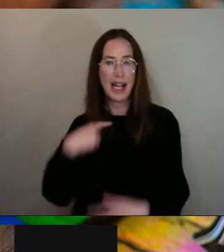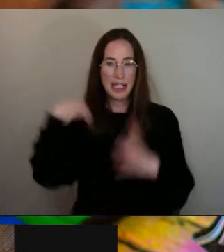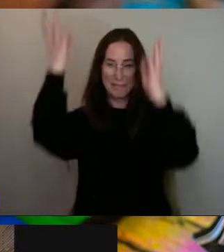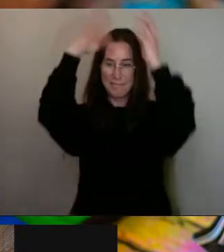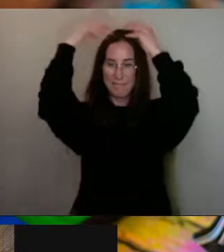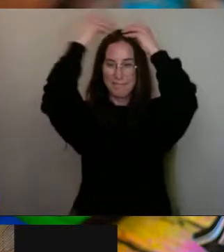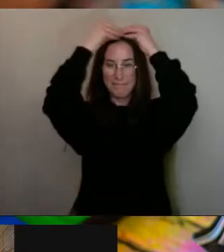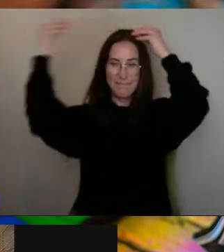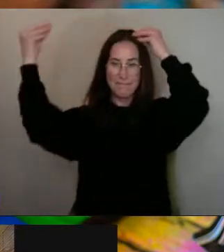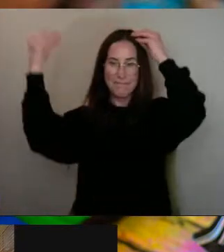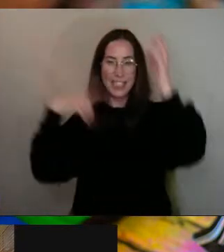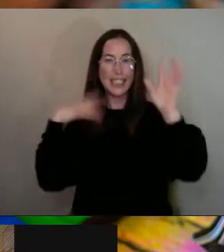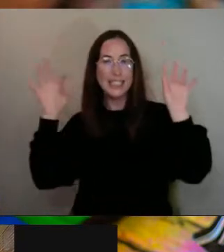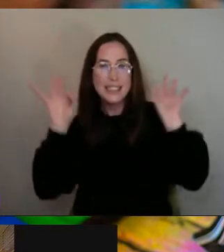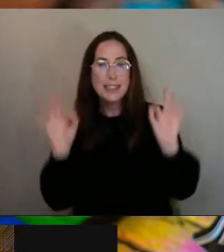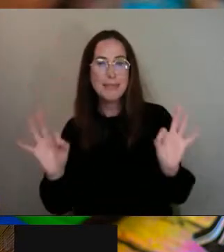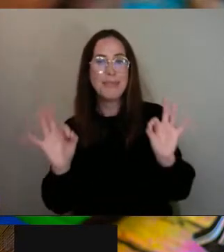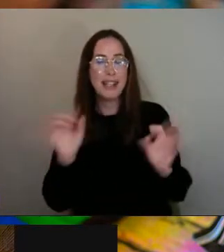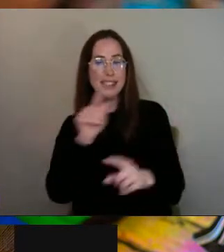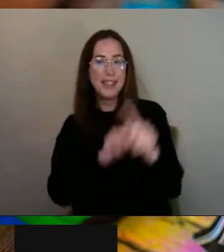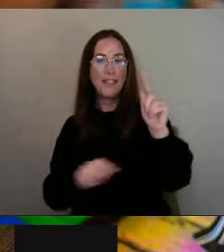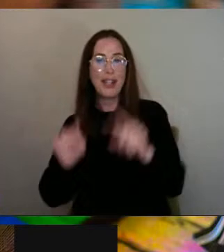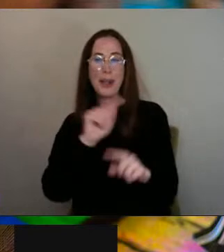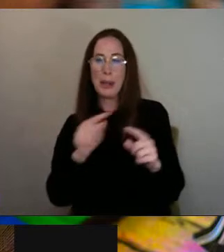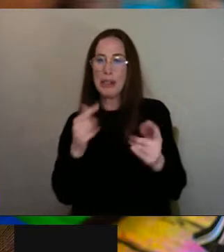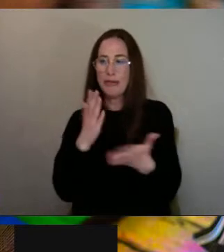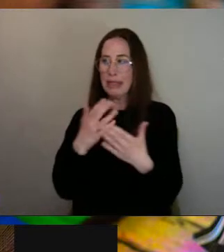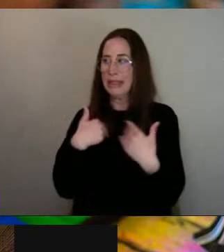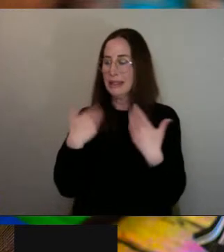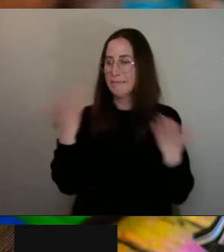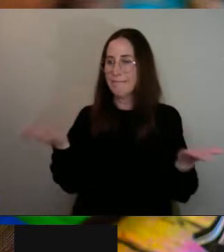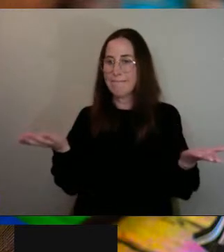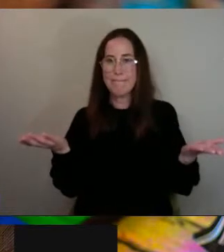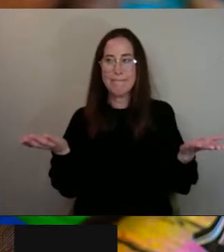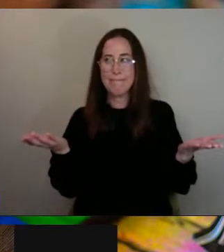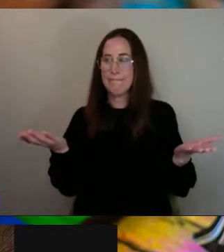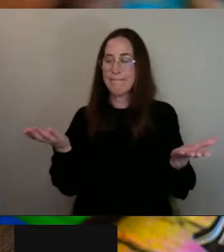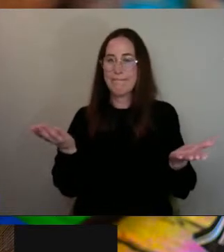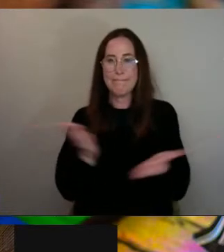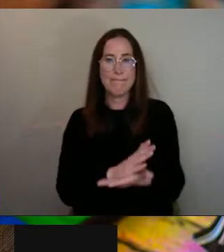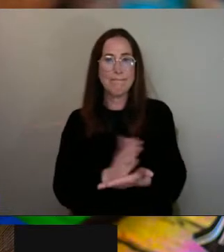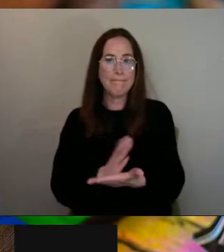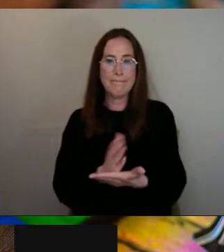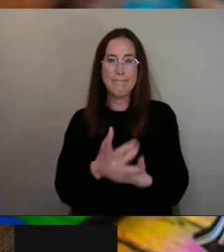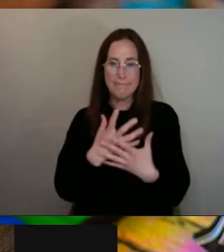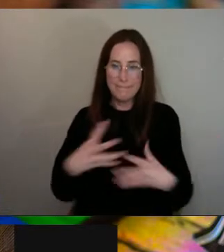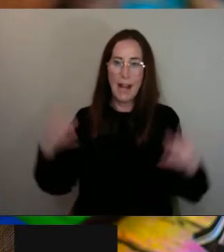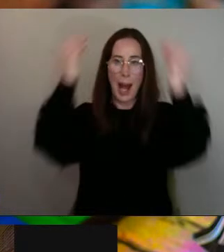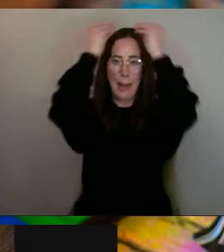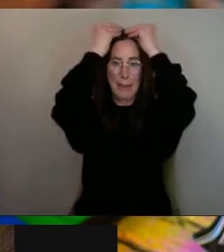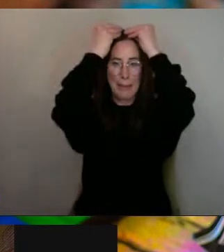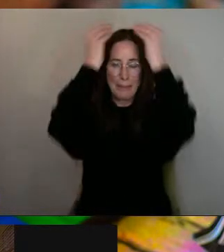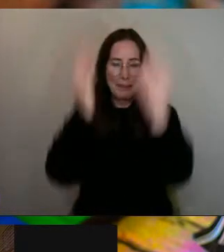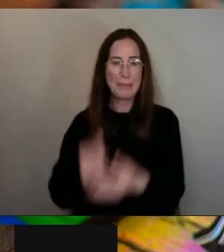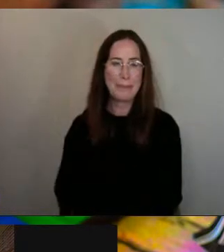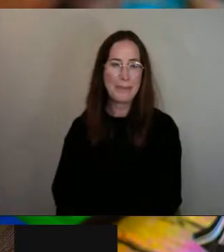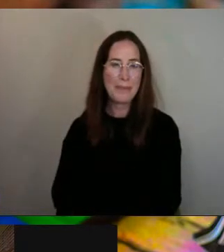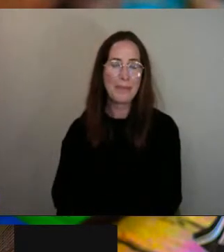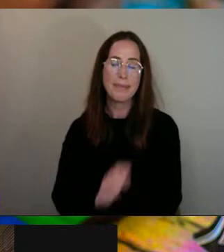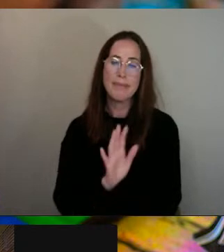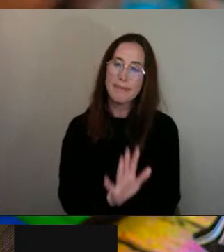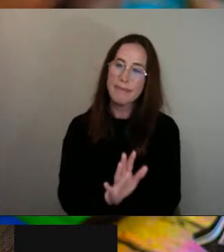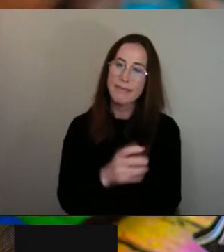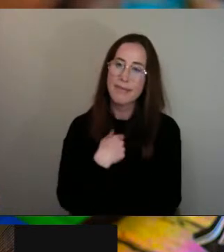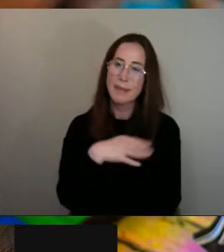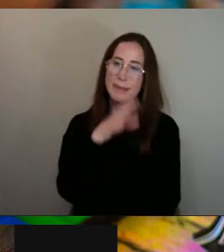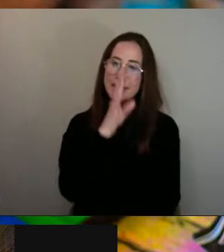this specially for you guys. And I didn't really know what I was going to go do with it. But I thought, you know what? Let me just put it up. I'm quite sad that